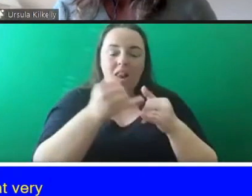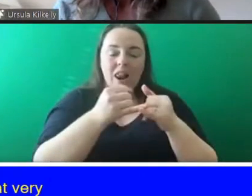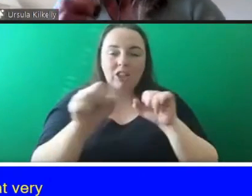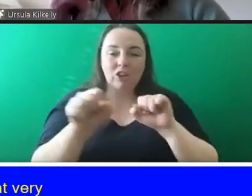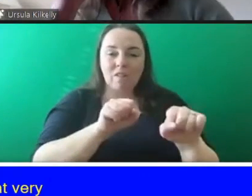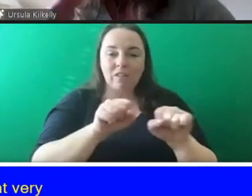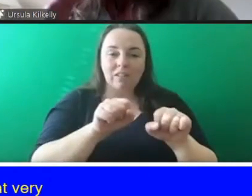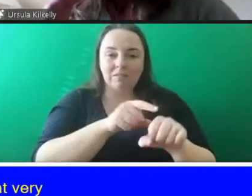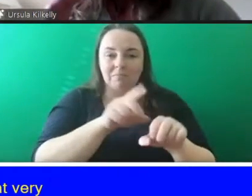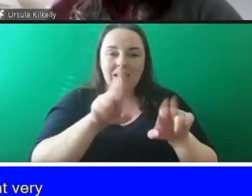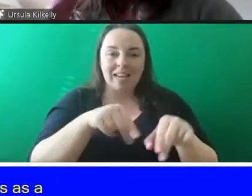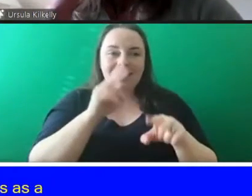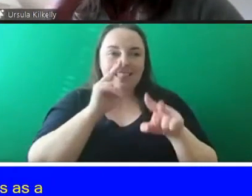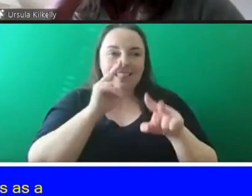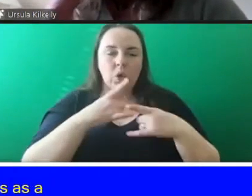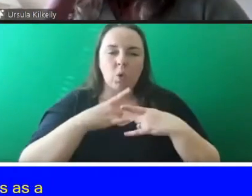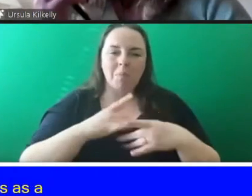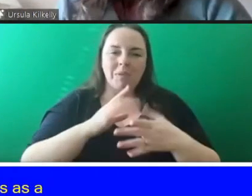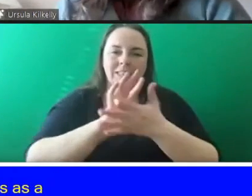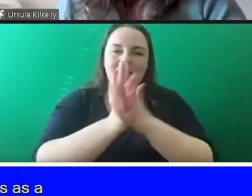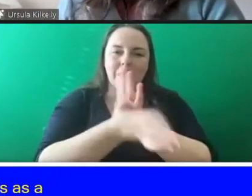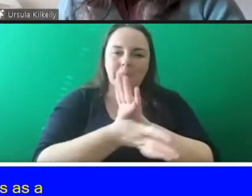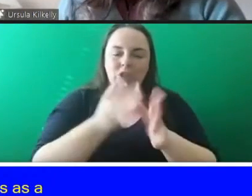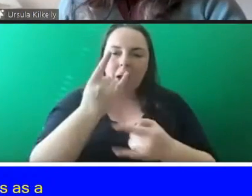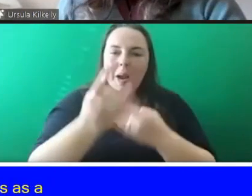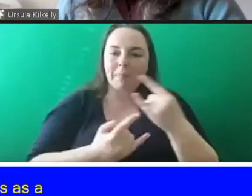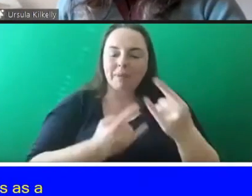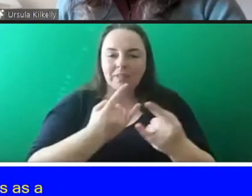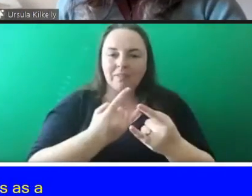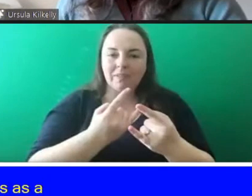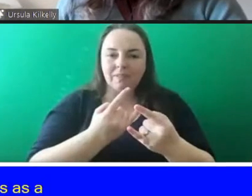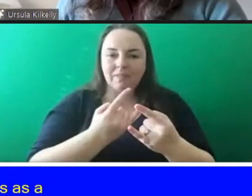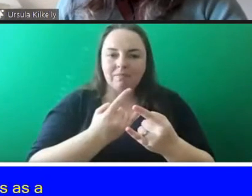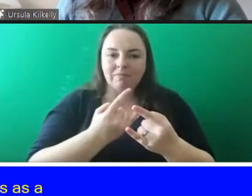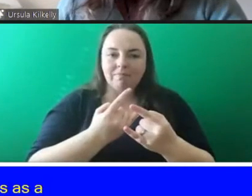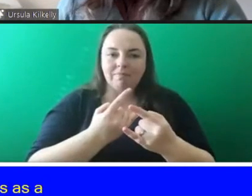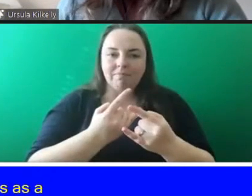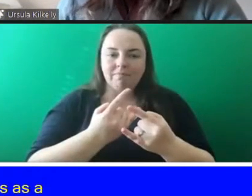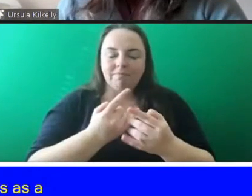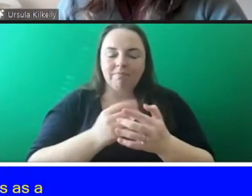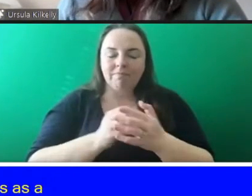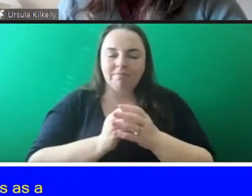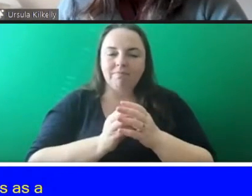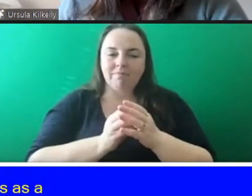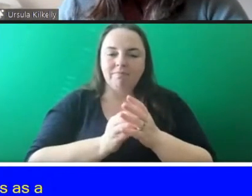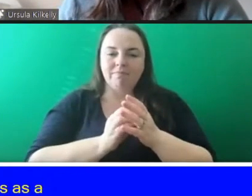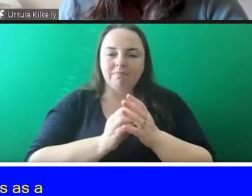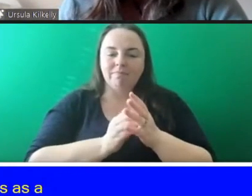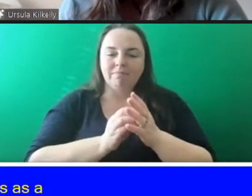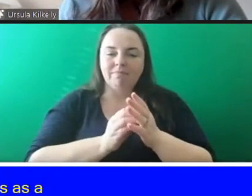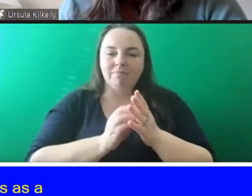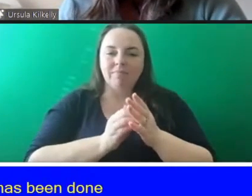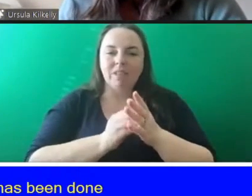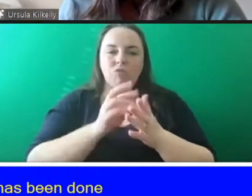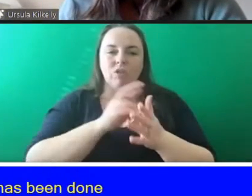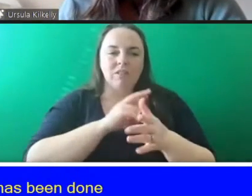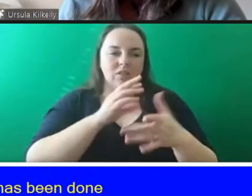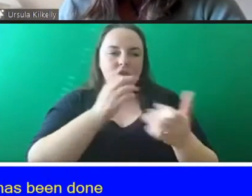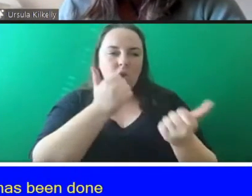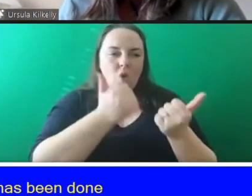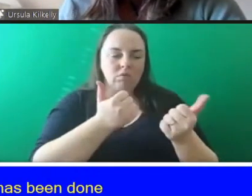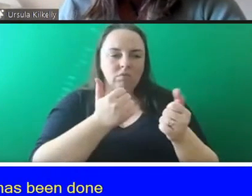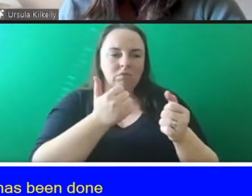who can see the human damage that has been done and it's it's it's it's to the courts and the prisons and detention